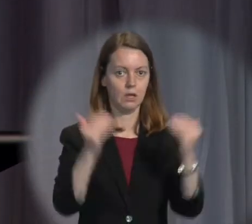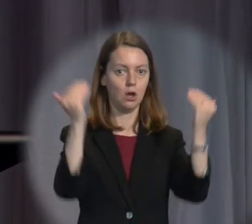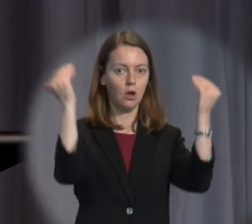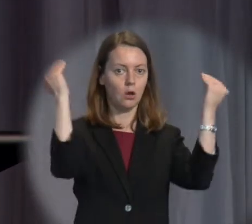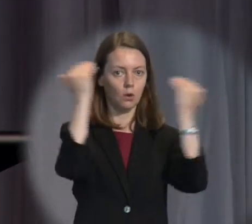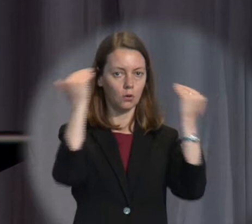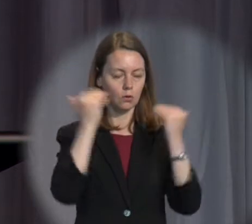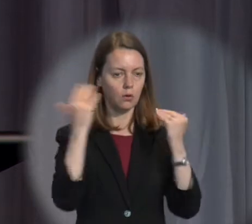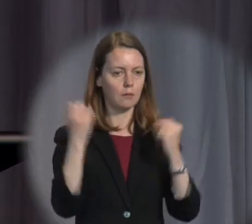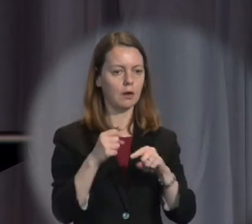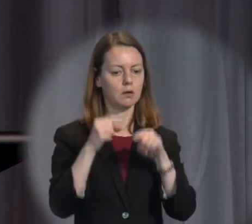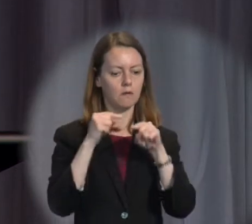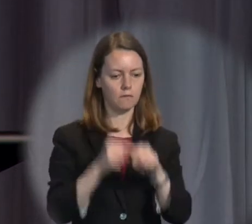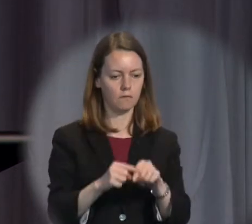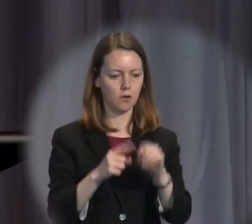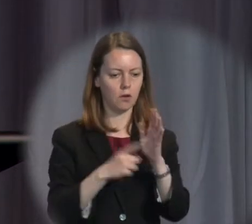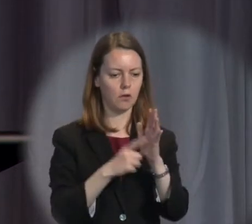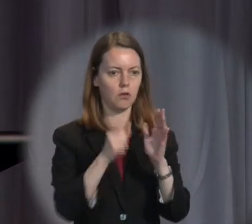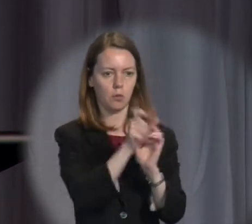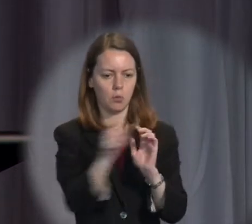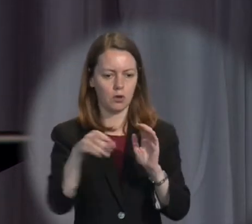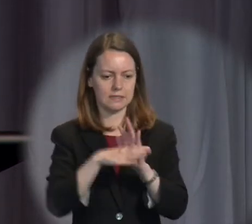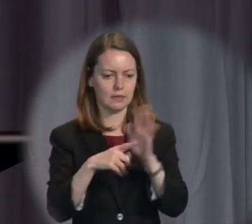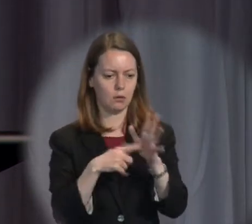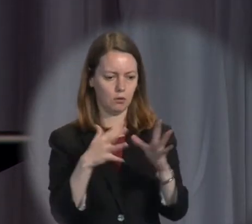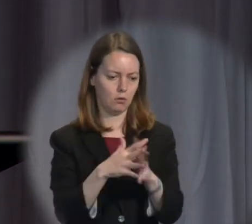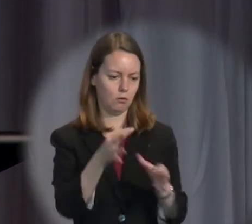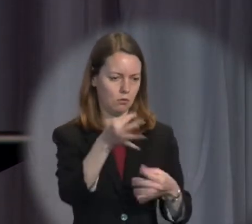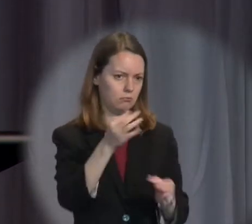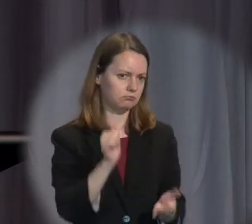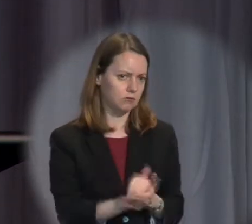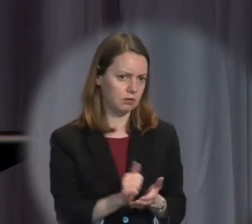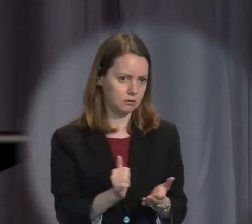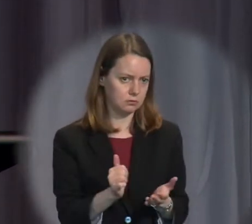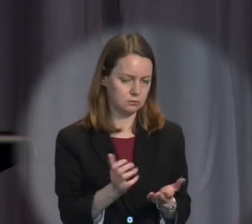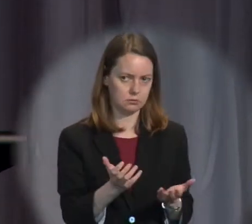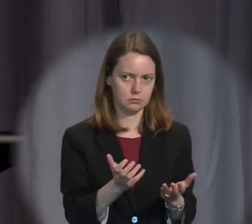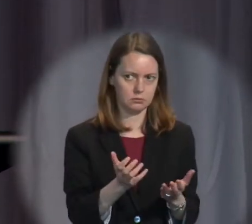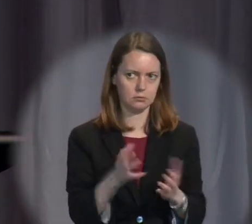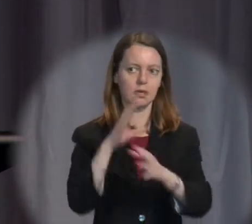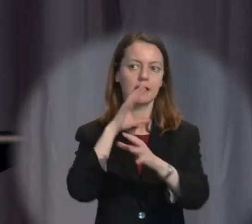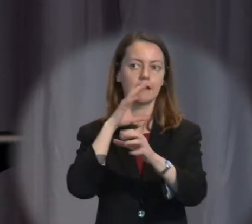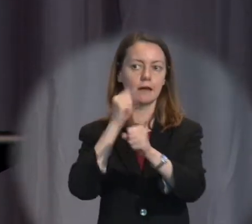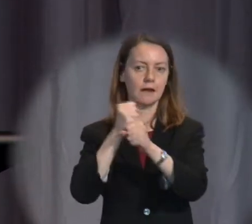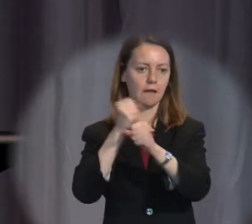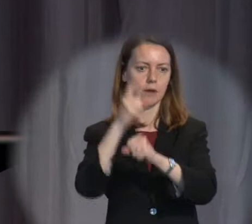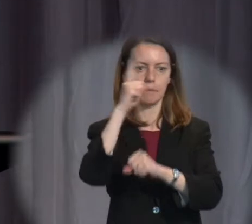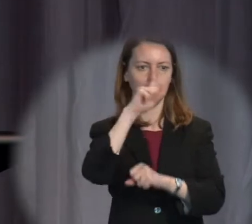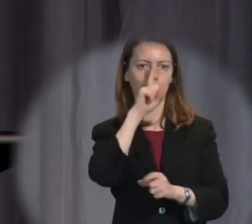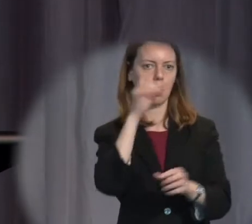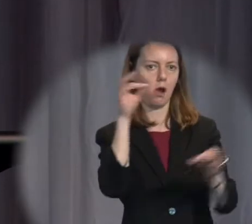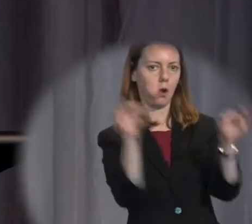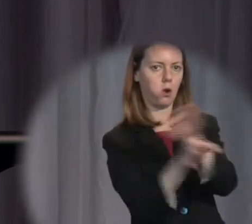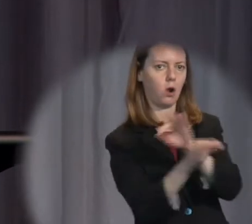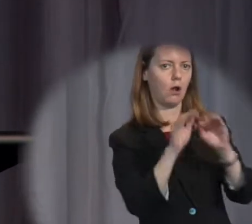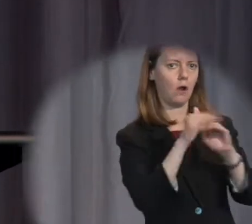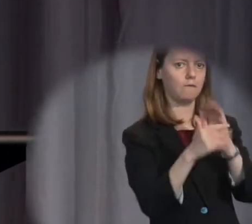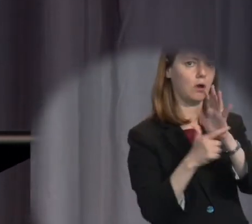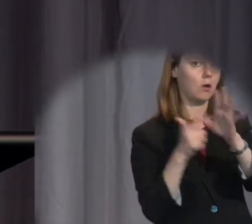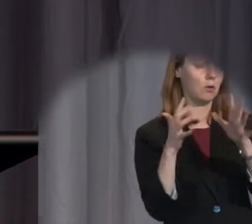are agreed to by an elected parliament. And on the face of it, it makes sense. Parliamentarians are elected, says the government. Judges are appointed.